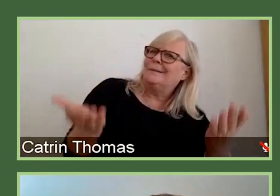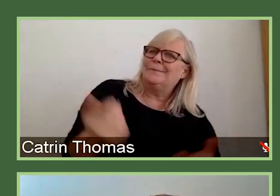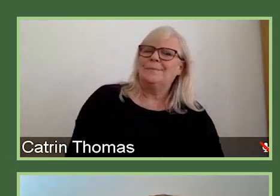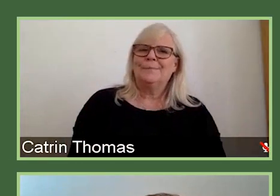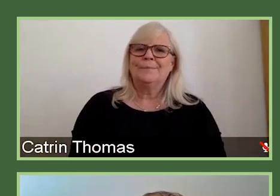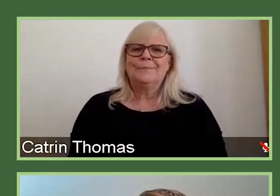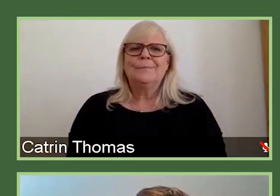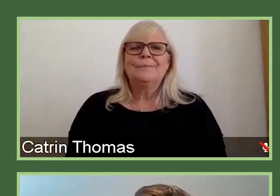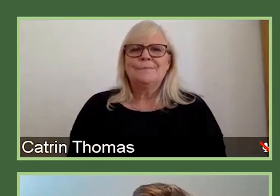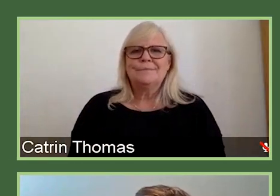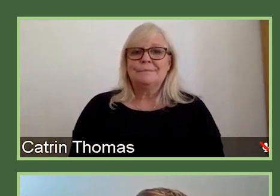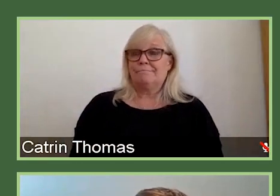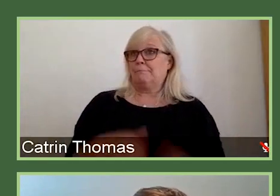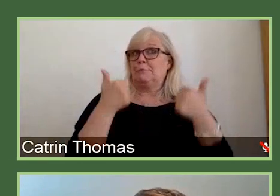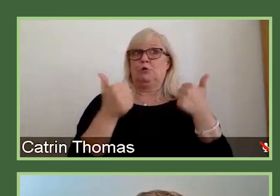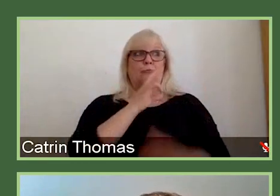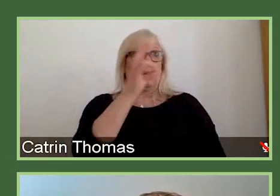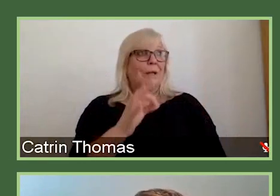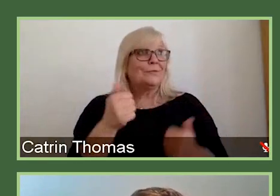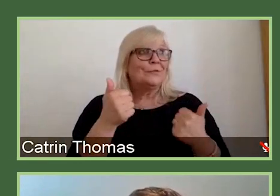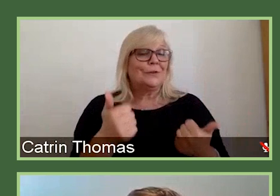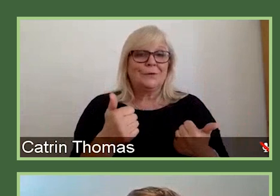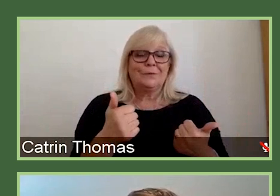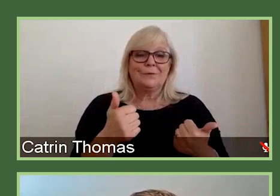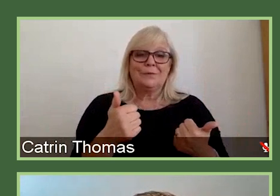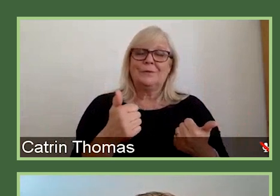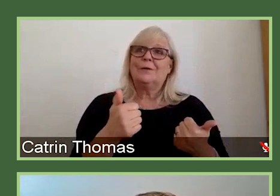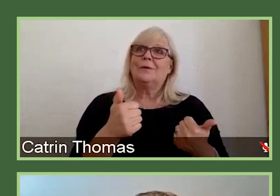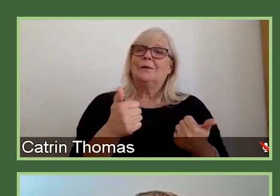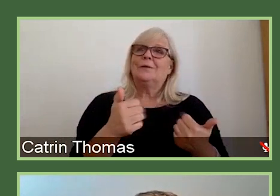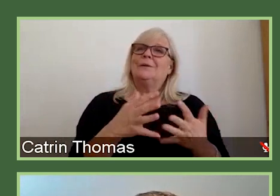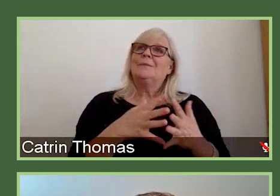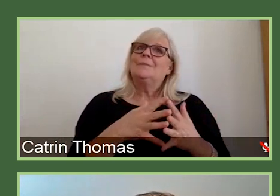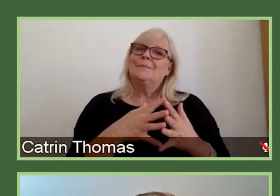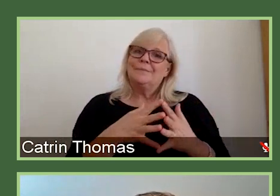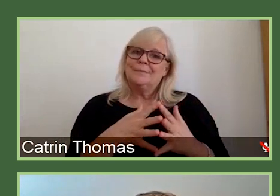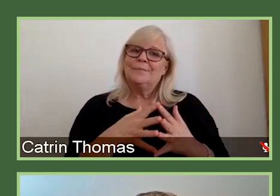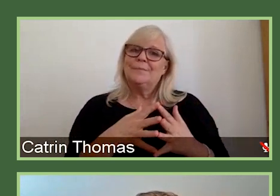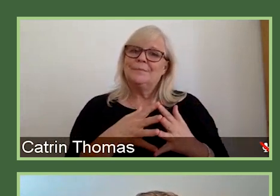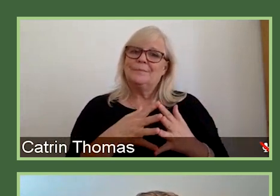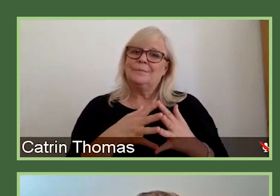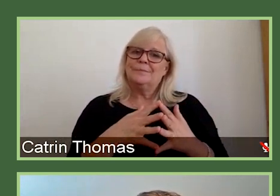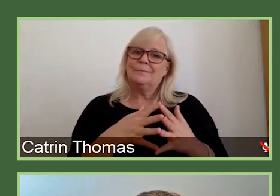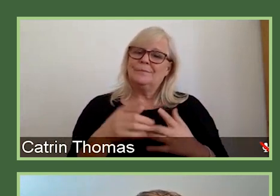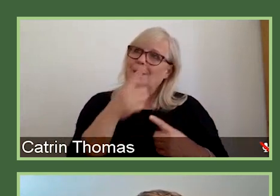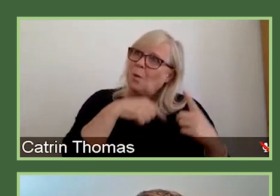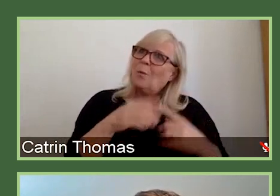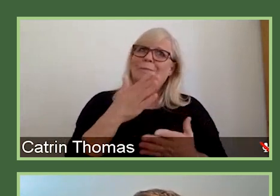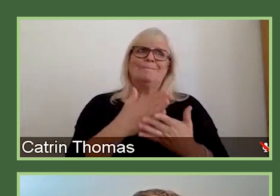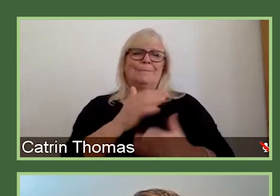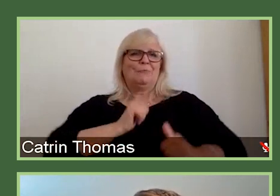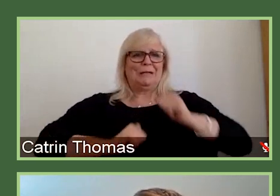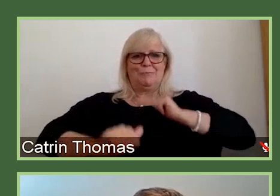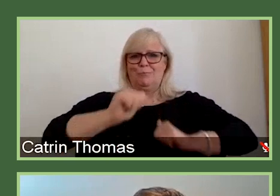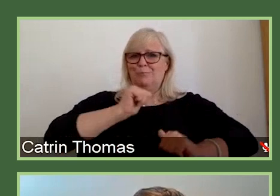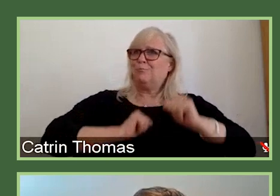Okay, so great question. I guess the first thing I wanted to sort of say is that, you know, we're really very proud of the success of the schemes that we've run